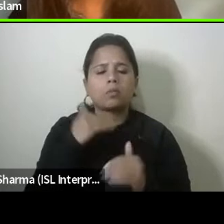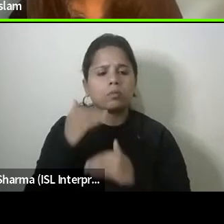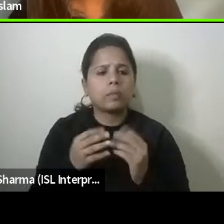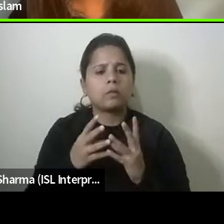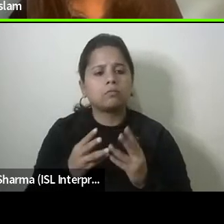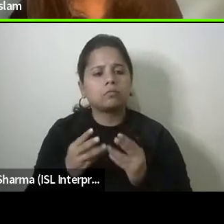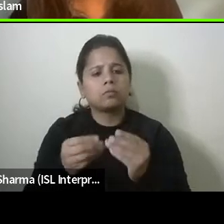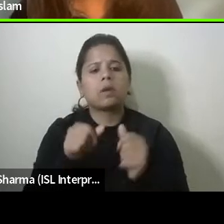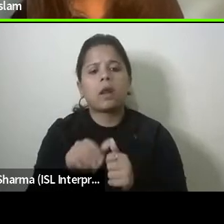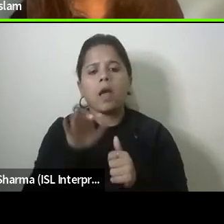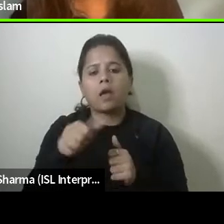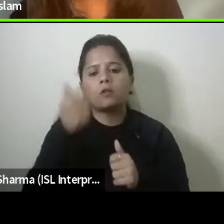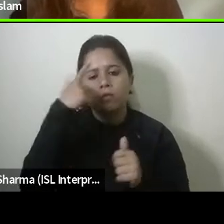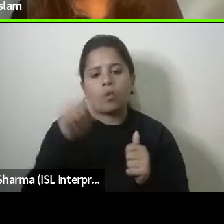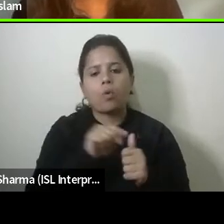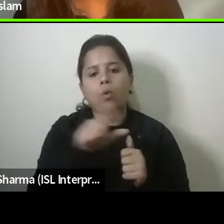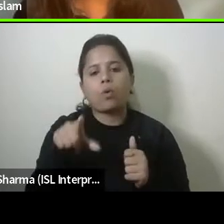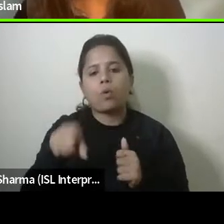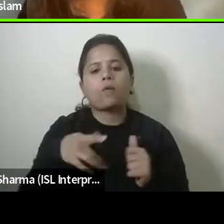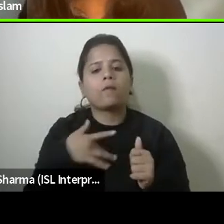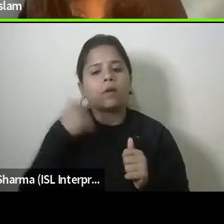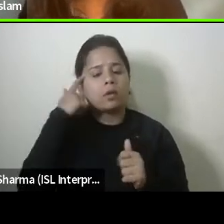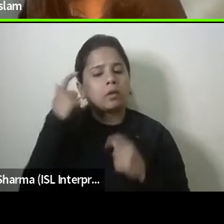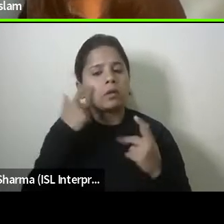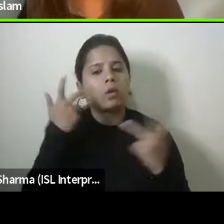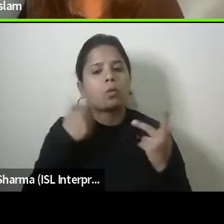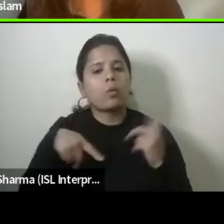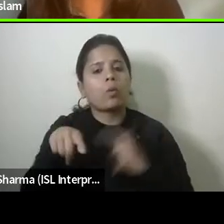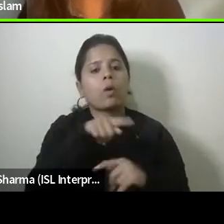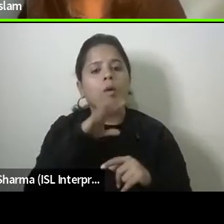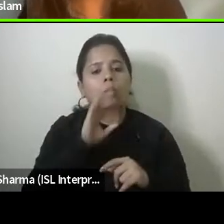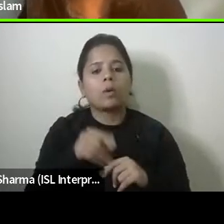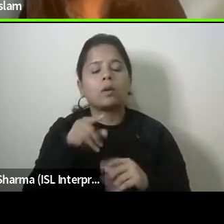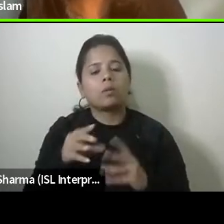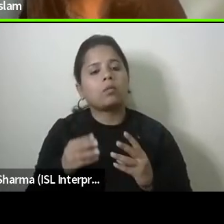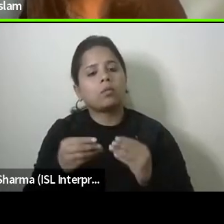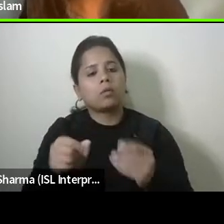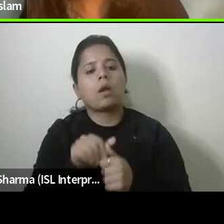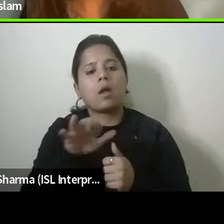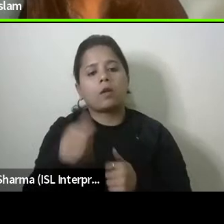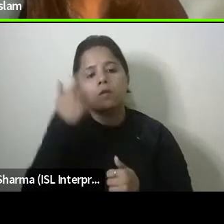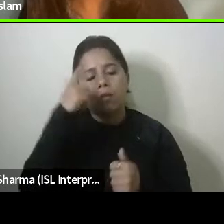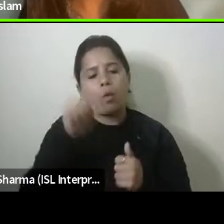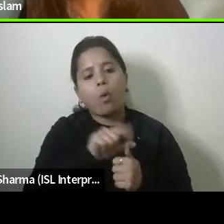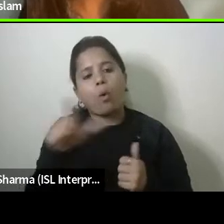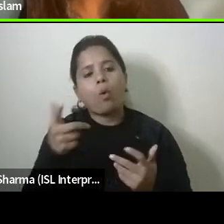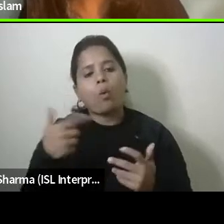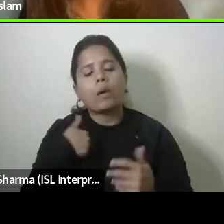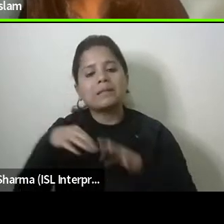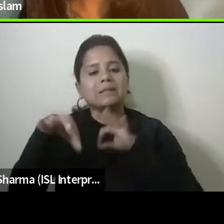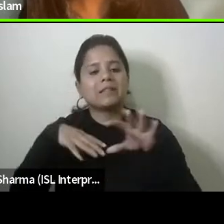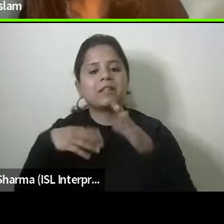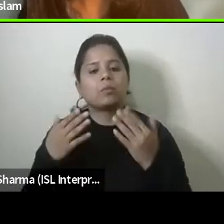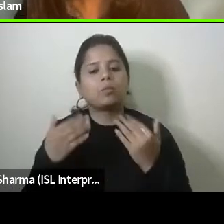for all or what are your thoughts on how do we really ensure seamless access for everyone in our cities